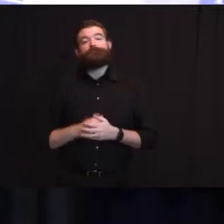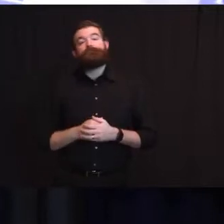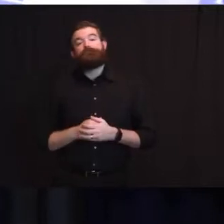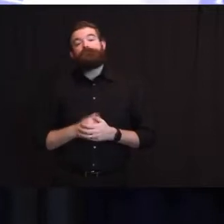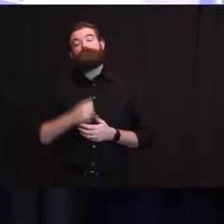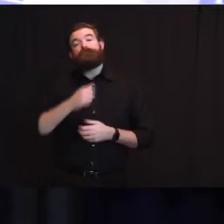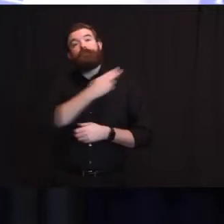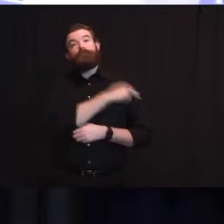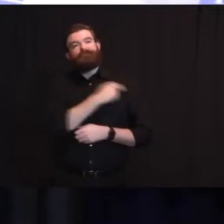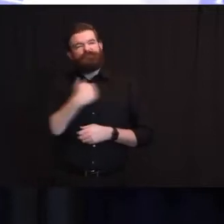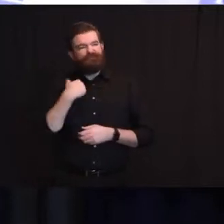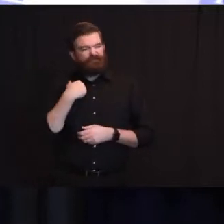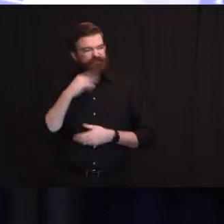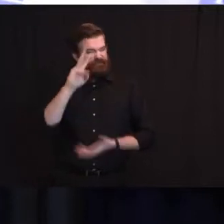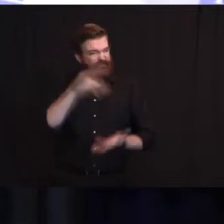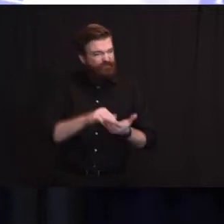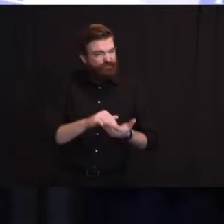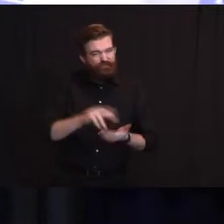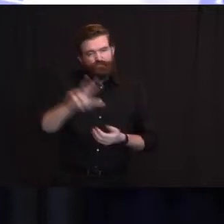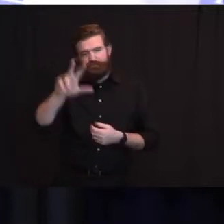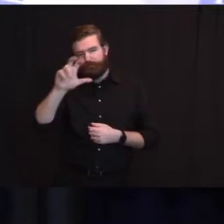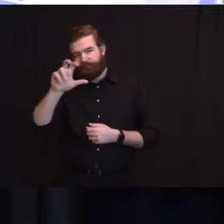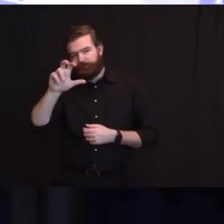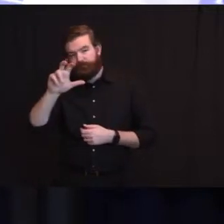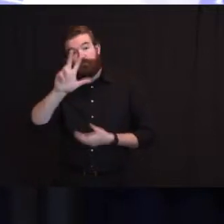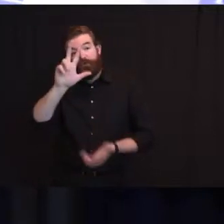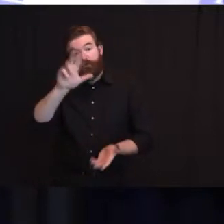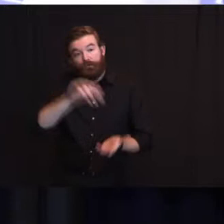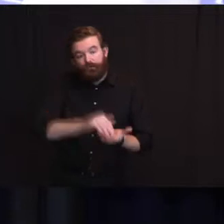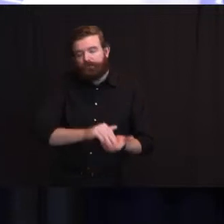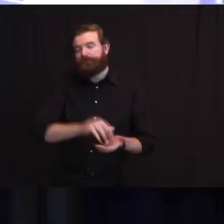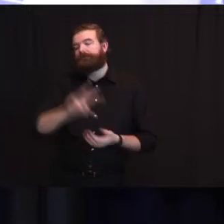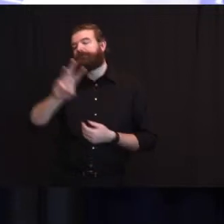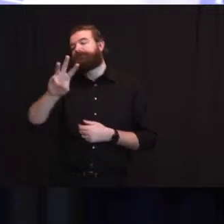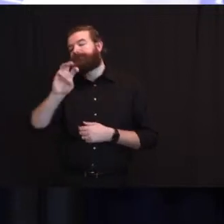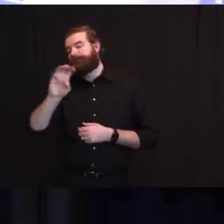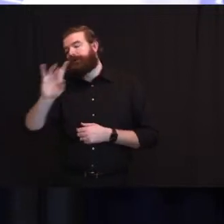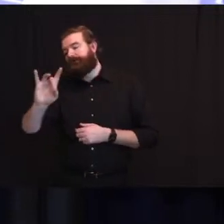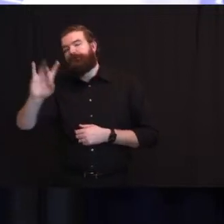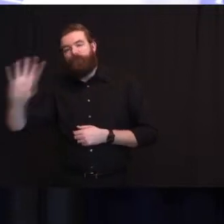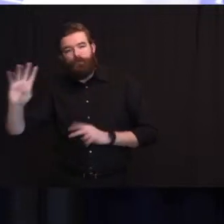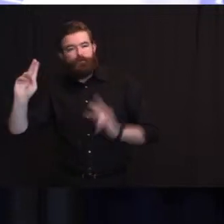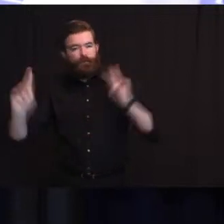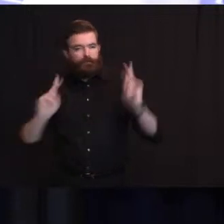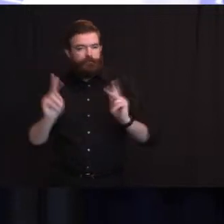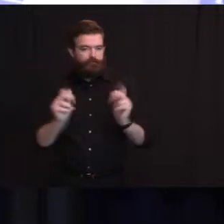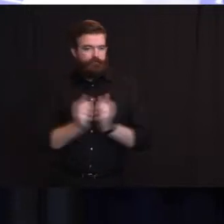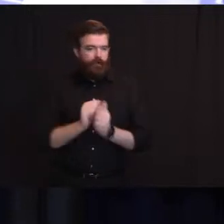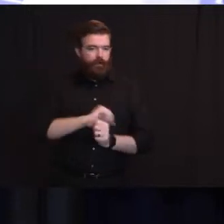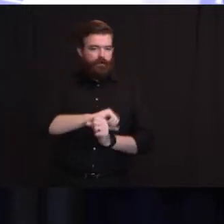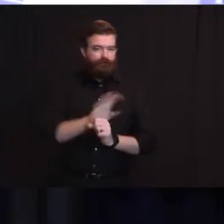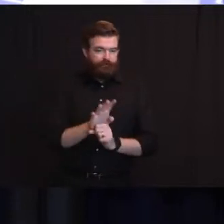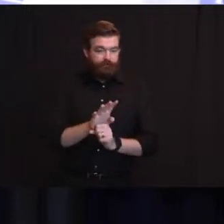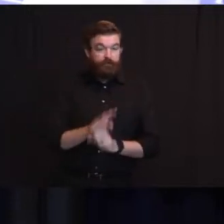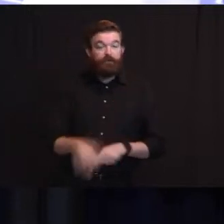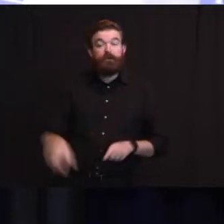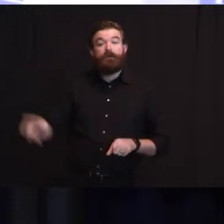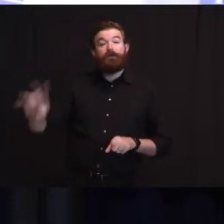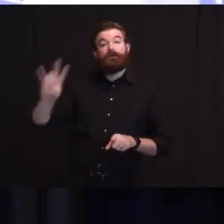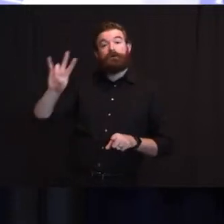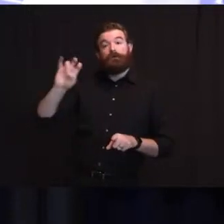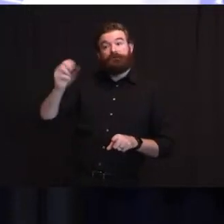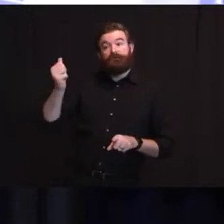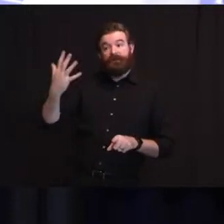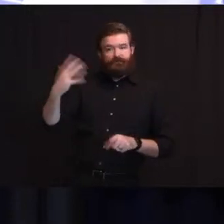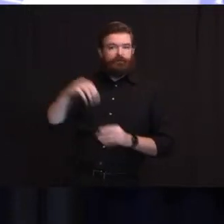COVID-19 positive patients and persons under investigation. 715 of those individuals are in critical